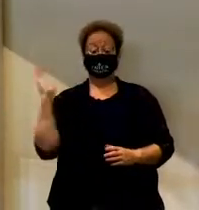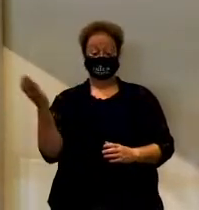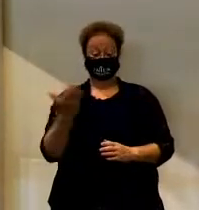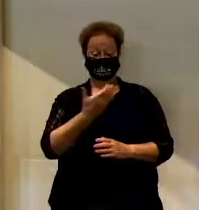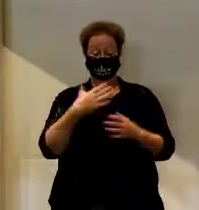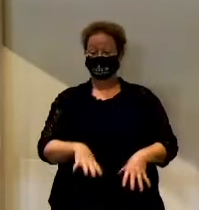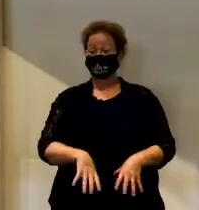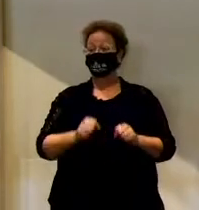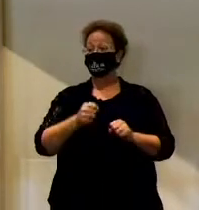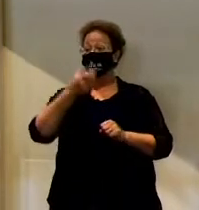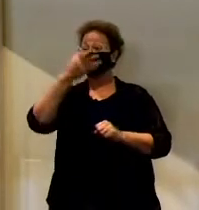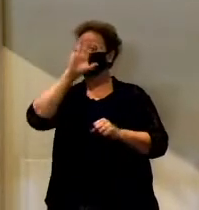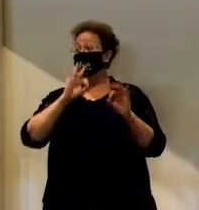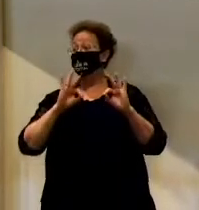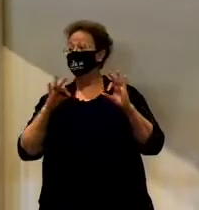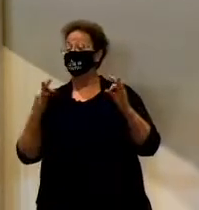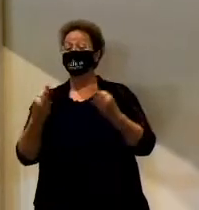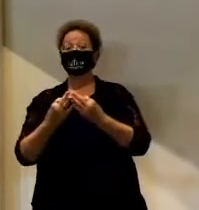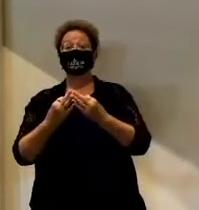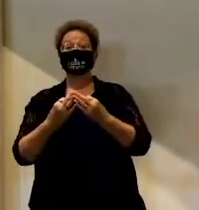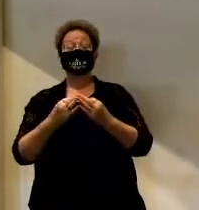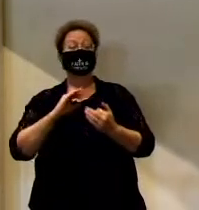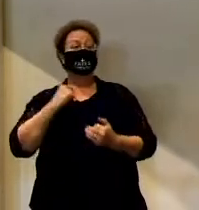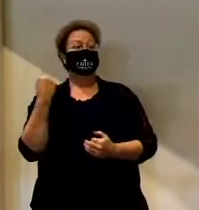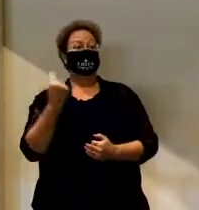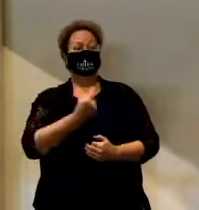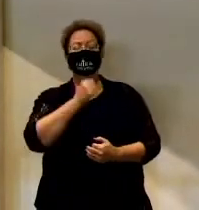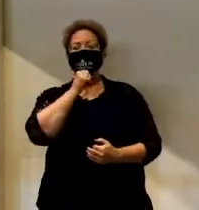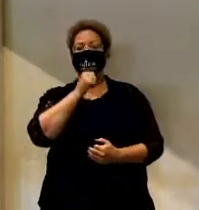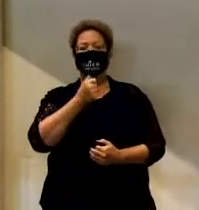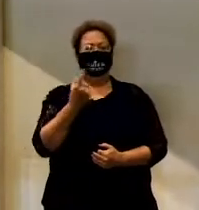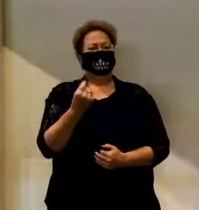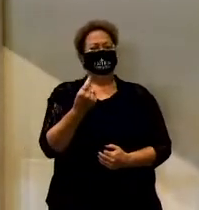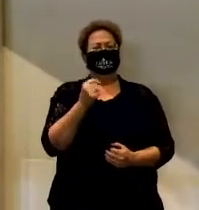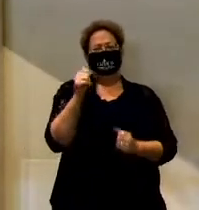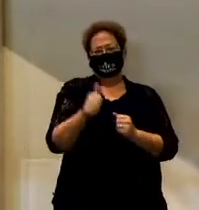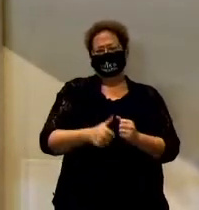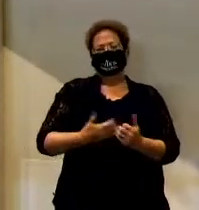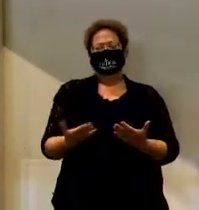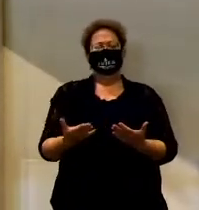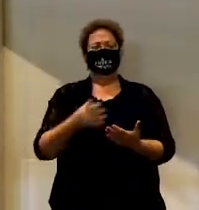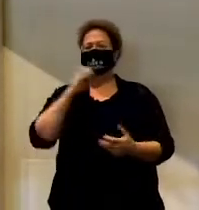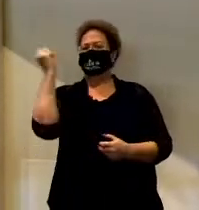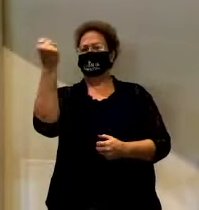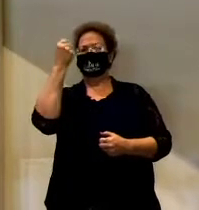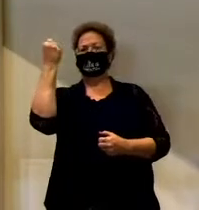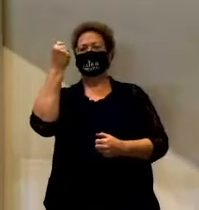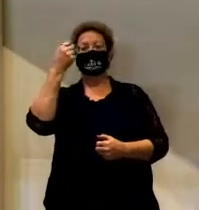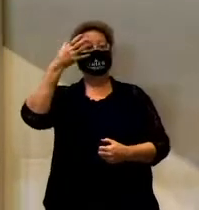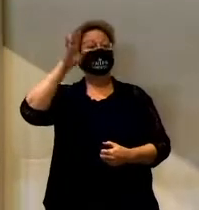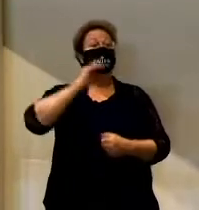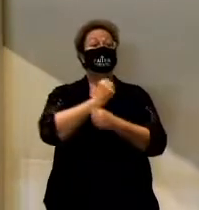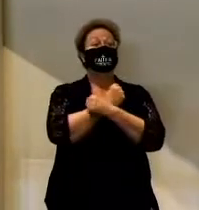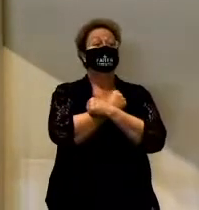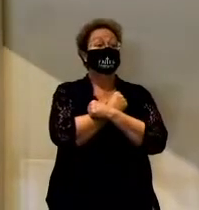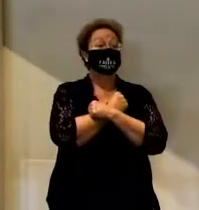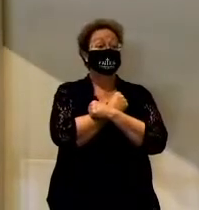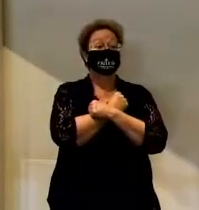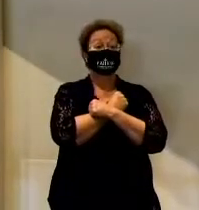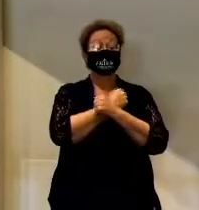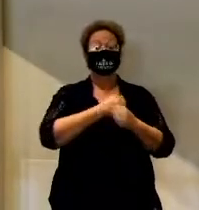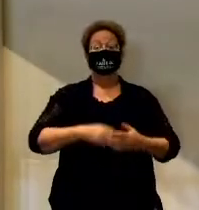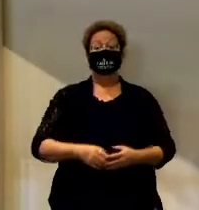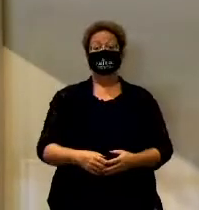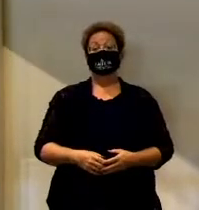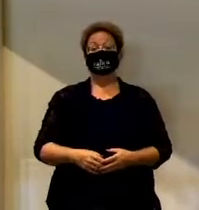into God's family is we didn't have to do what Calvin did. We didn't have to win over God's love and acceptance in order for him